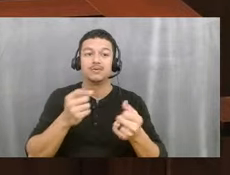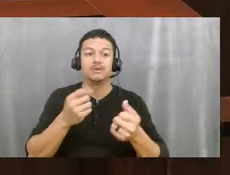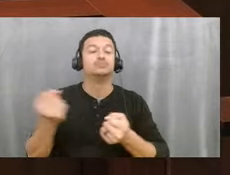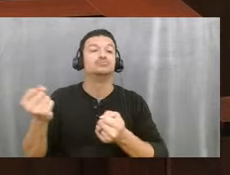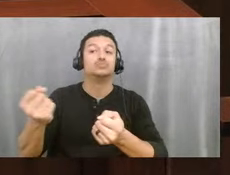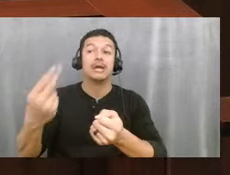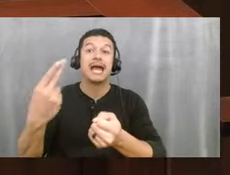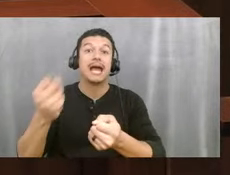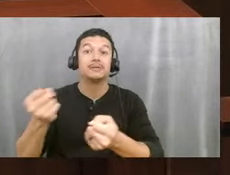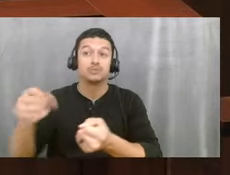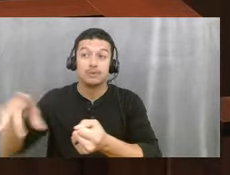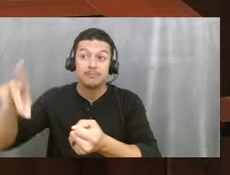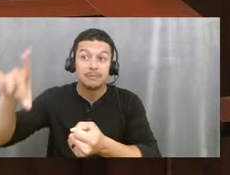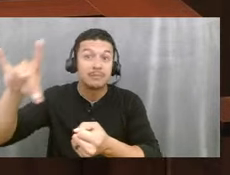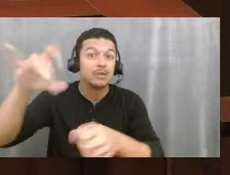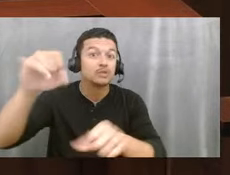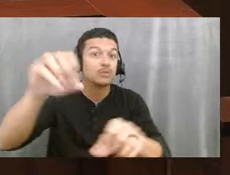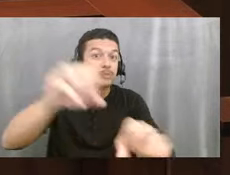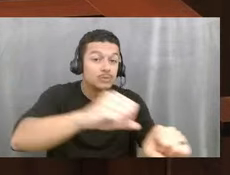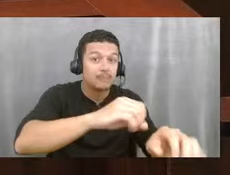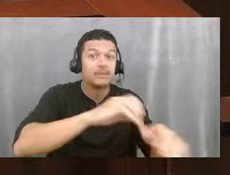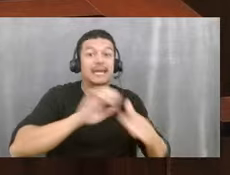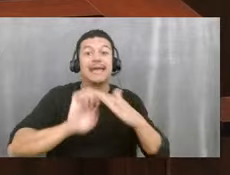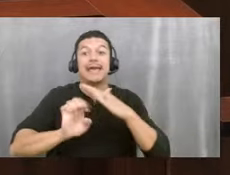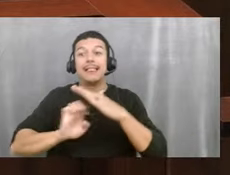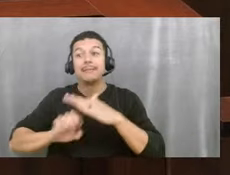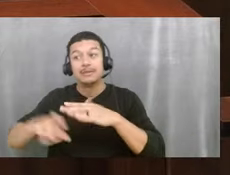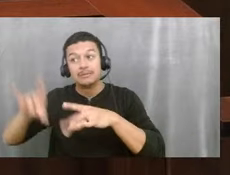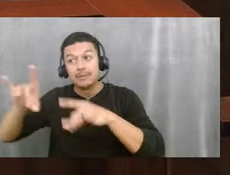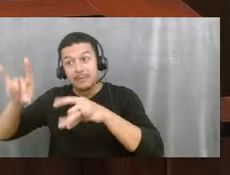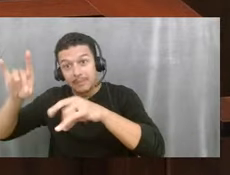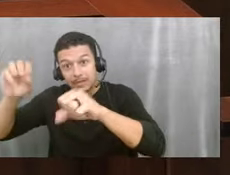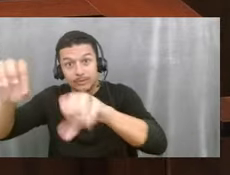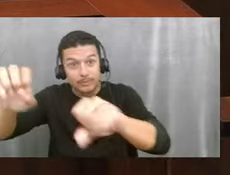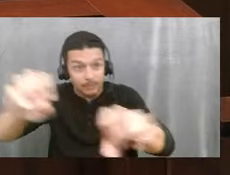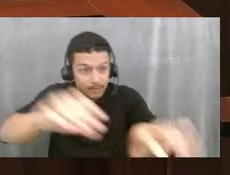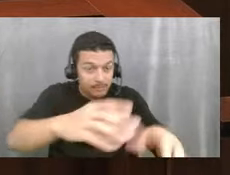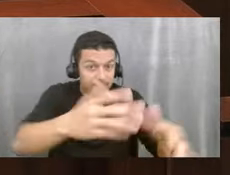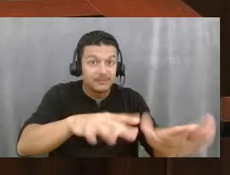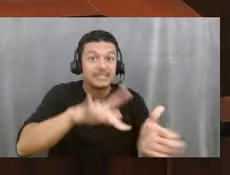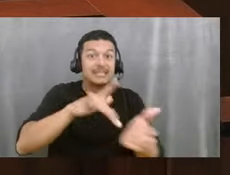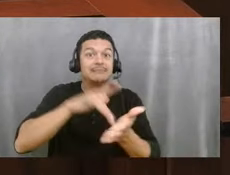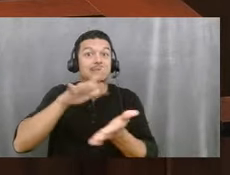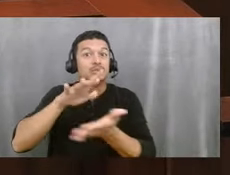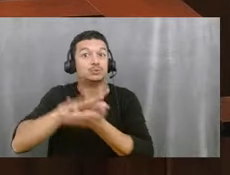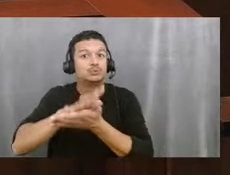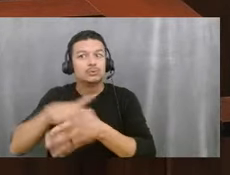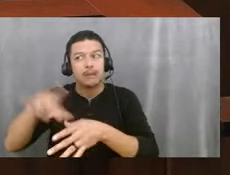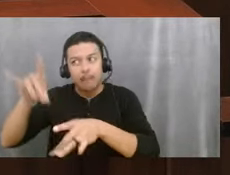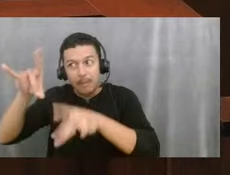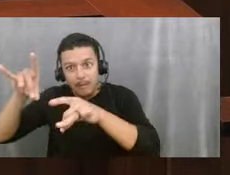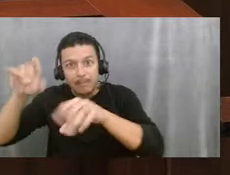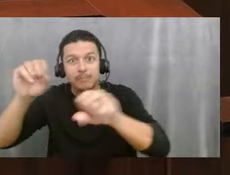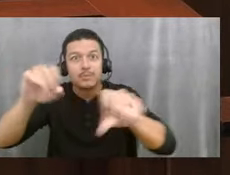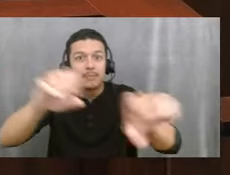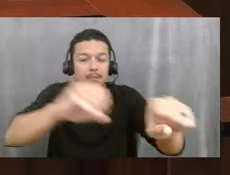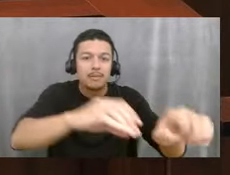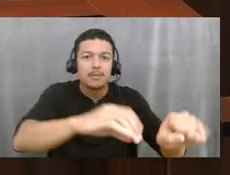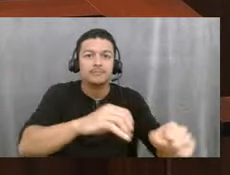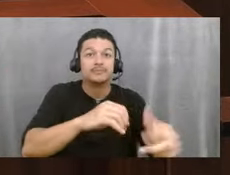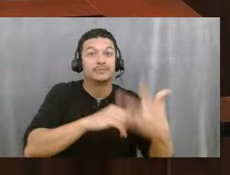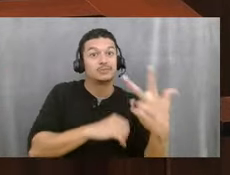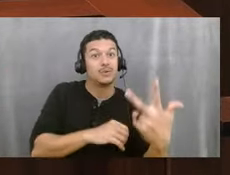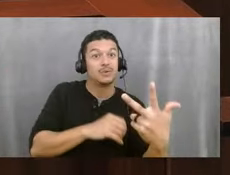school kids. They do an elementary route. They drop those kids off and go pick up a middle school route. So one driver does three routes, goes on a break and then reverses it in the afternoon.